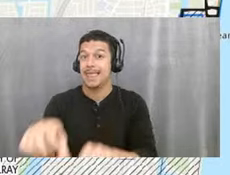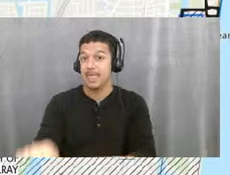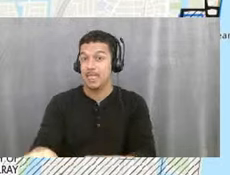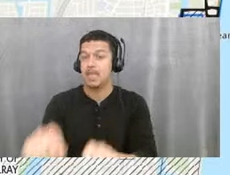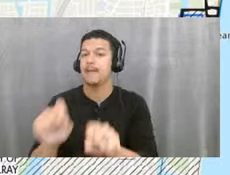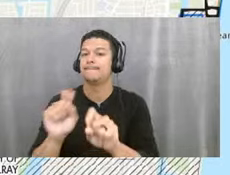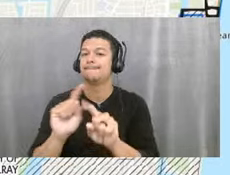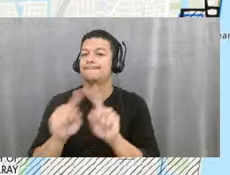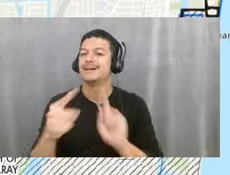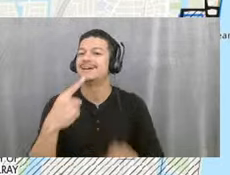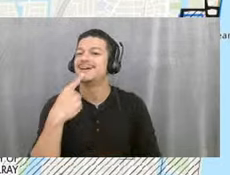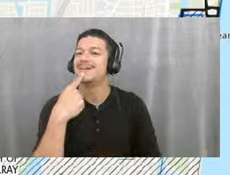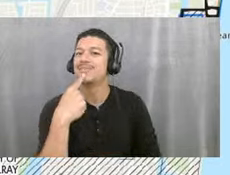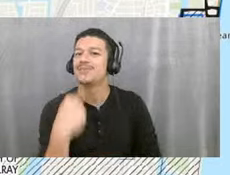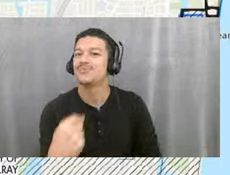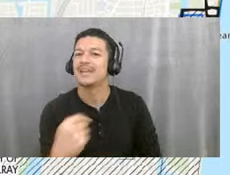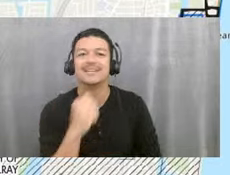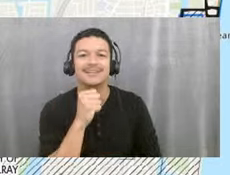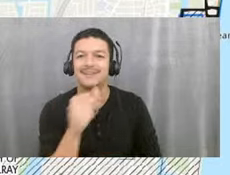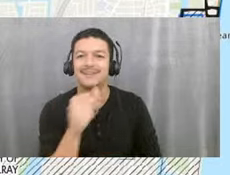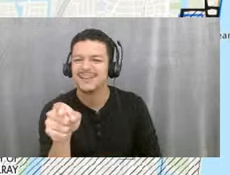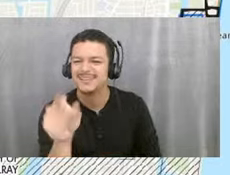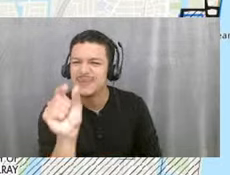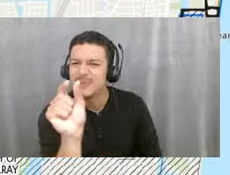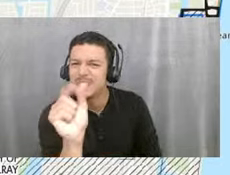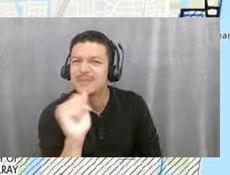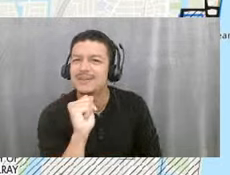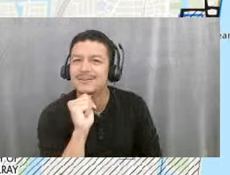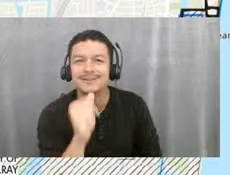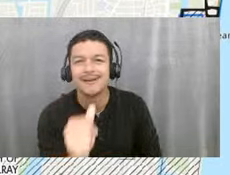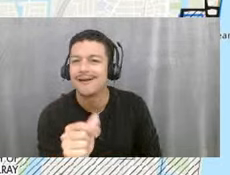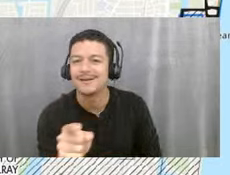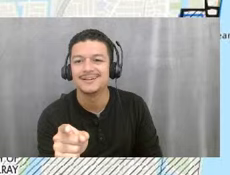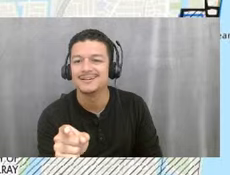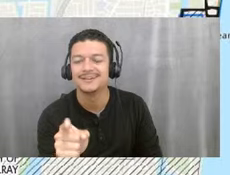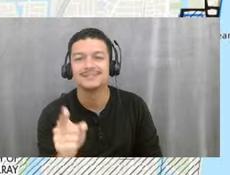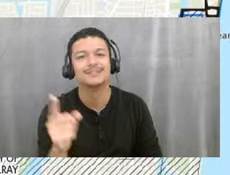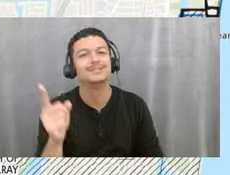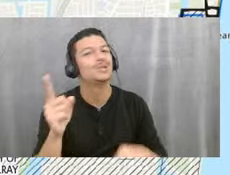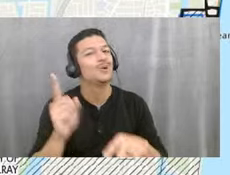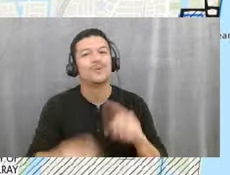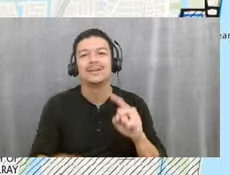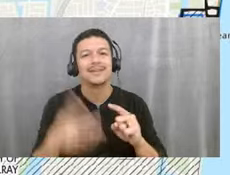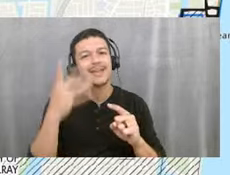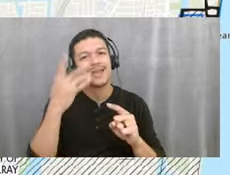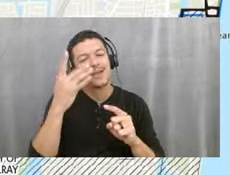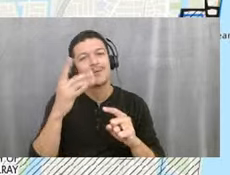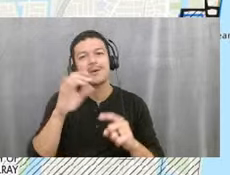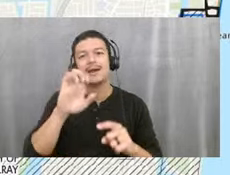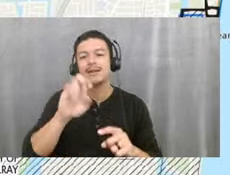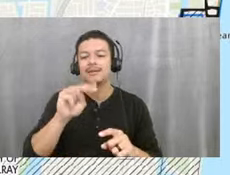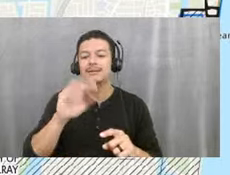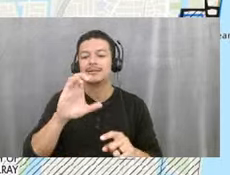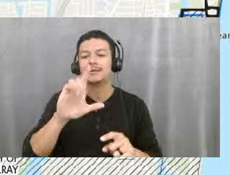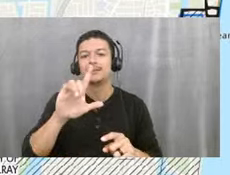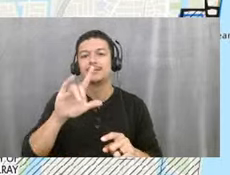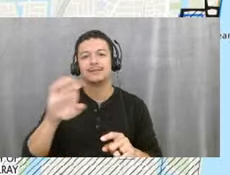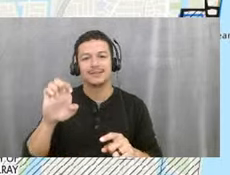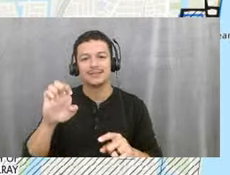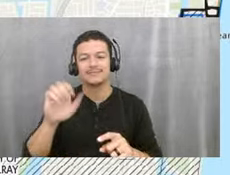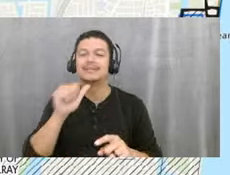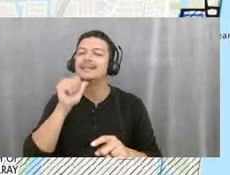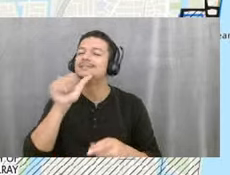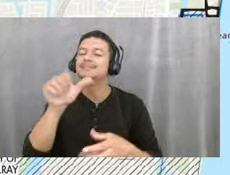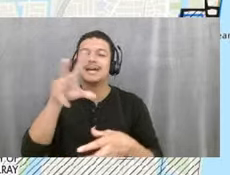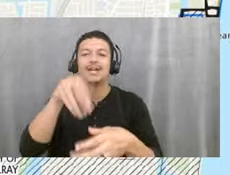parcel, we do not. So we cannot annex it because it creates an enclave. So that is not included within this study